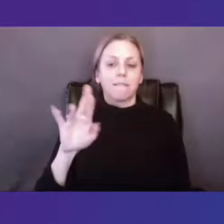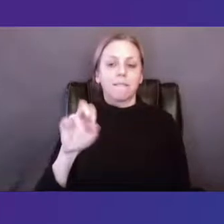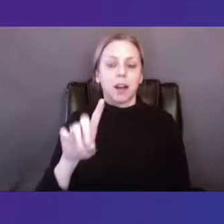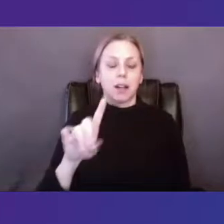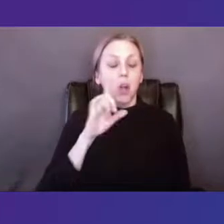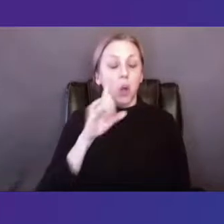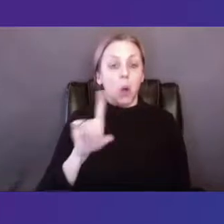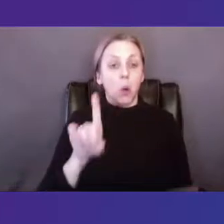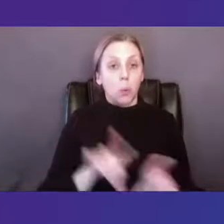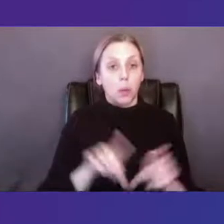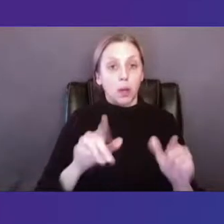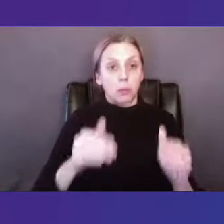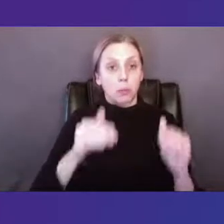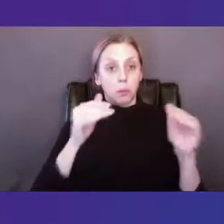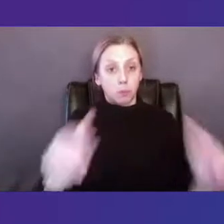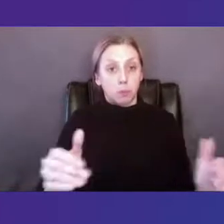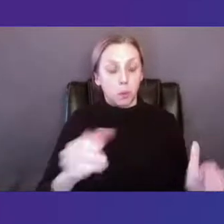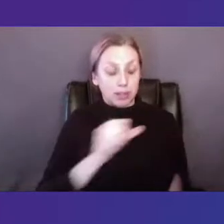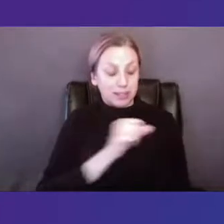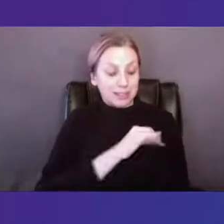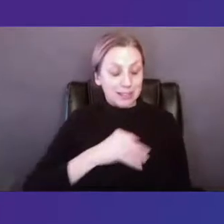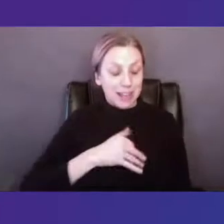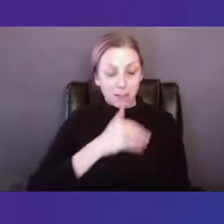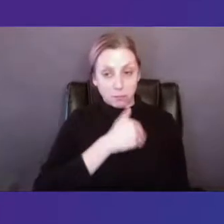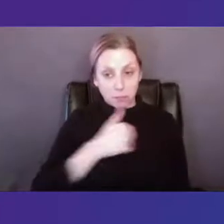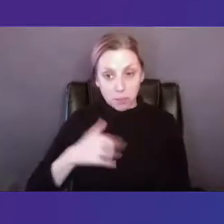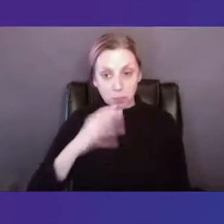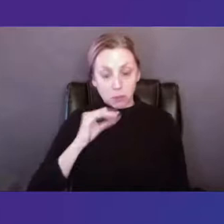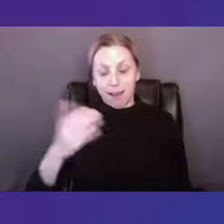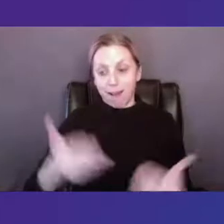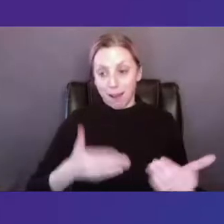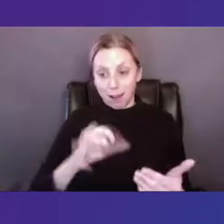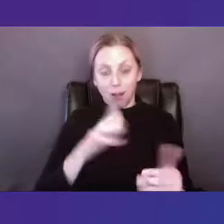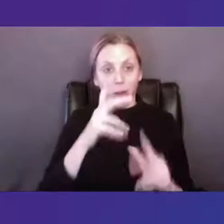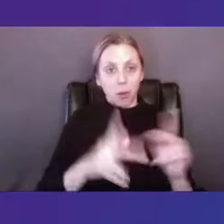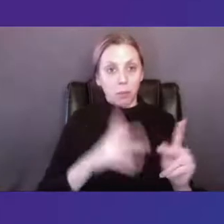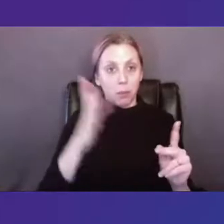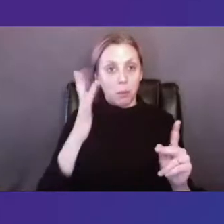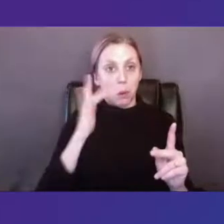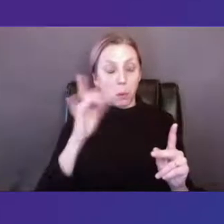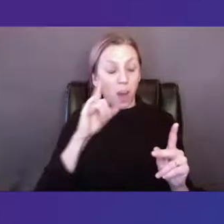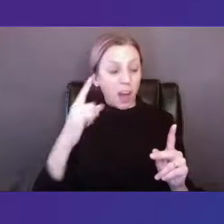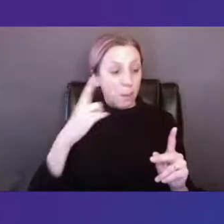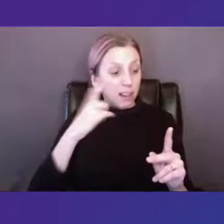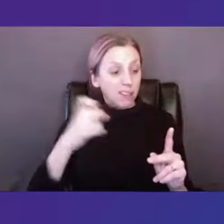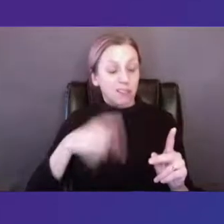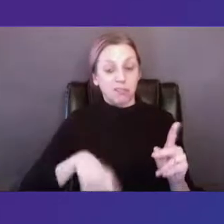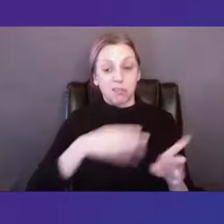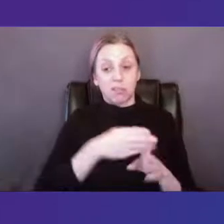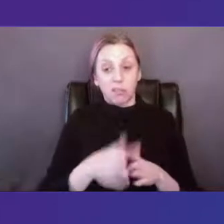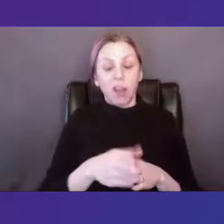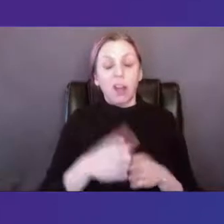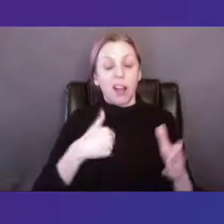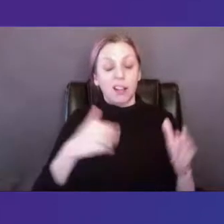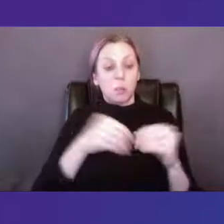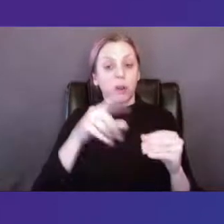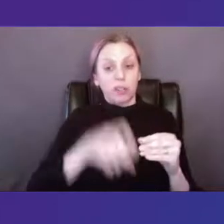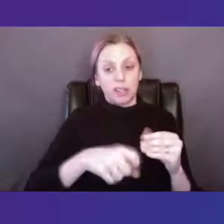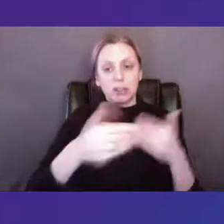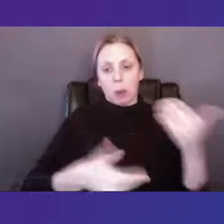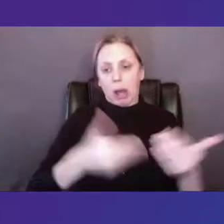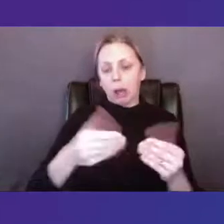employees to expand capacity as we continue to meet the sector's pressing needs we invite you to check out